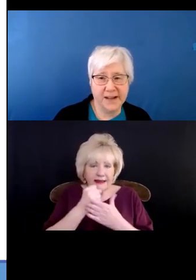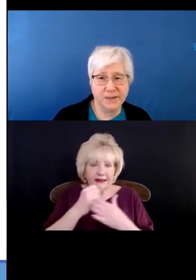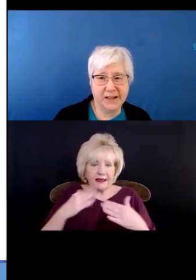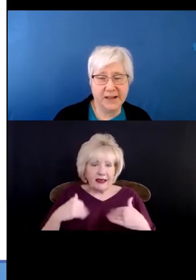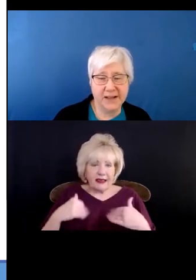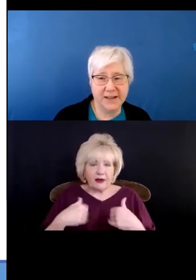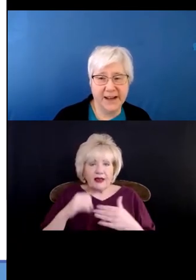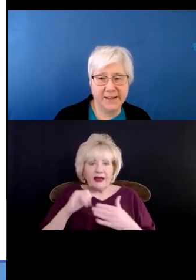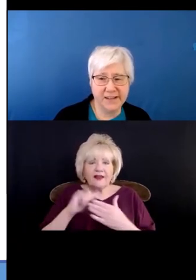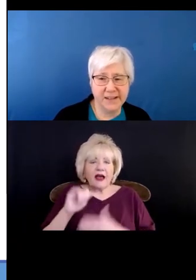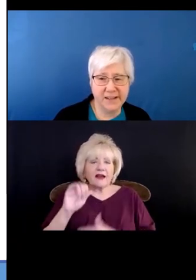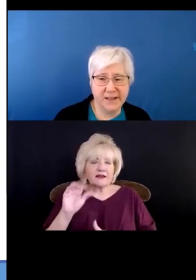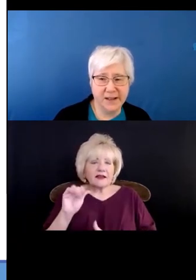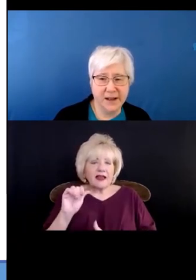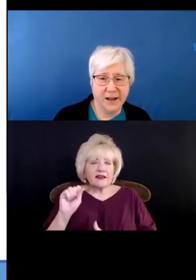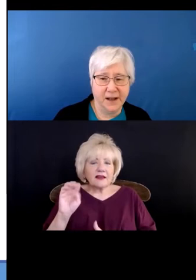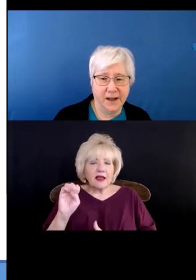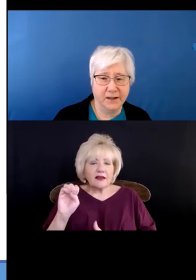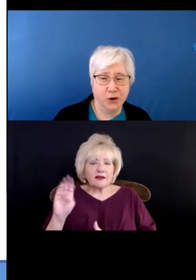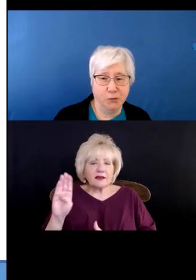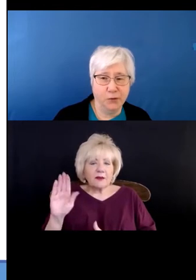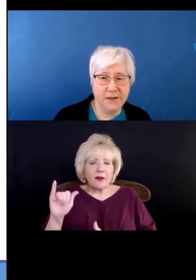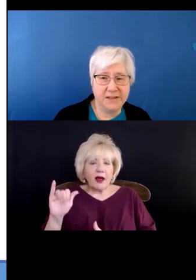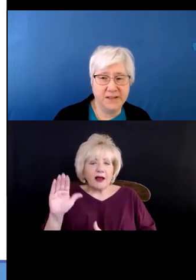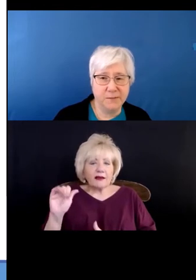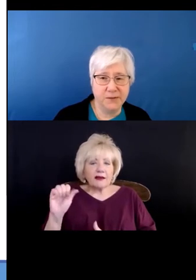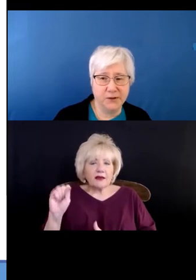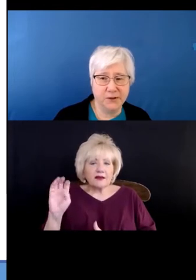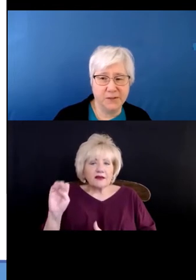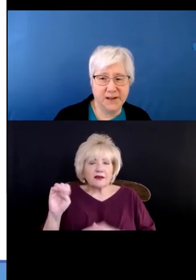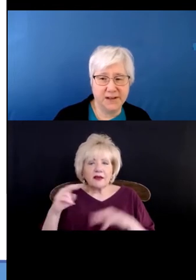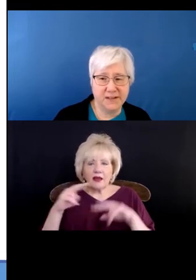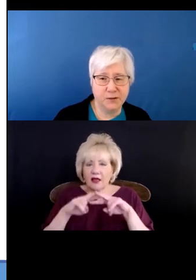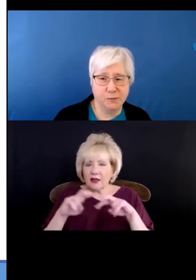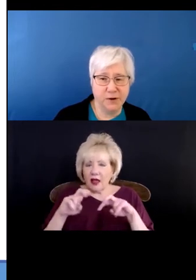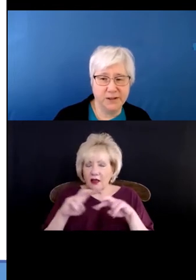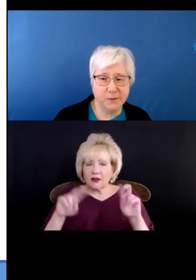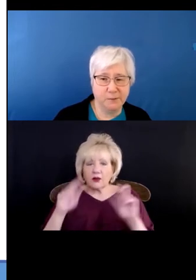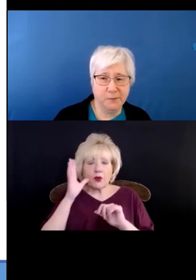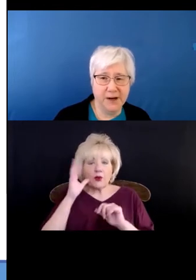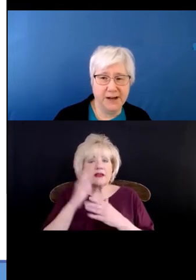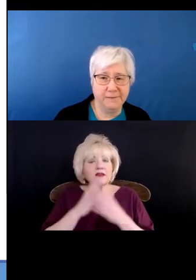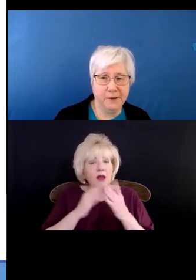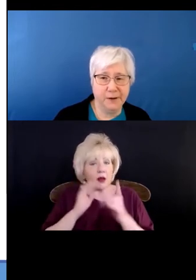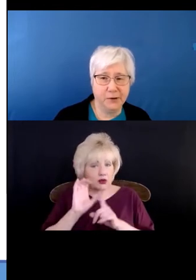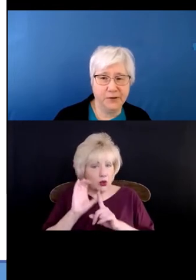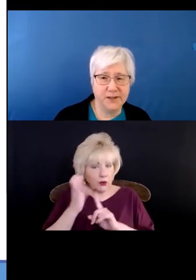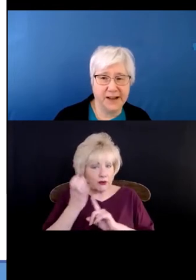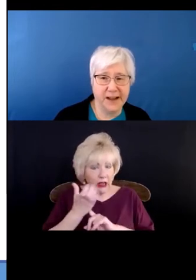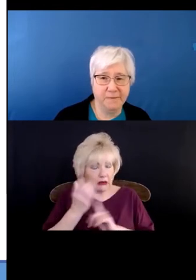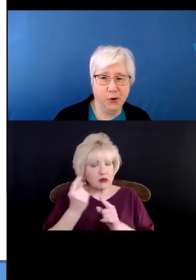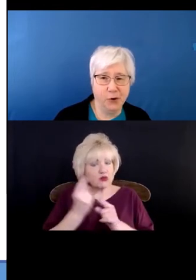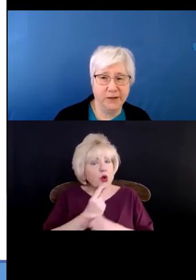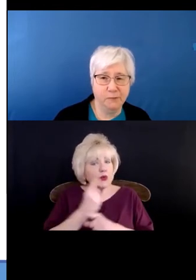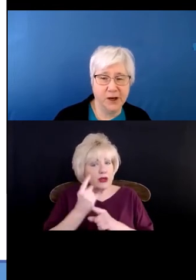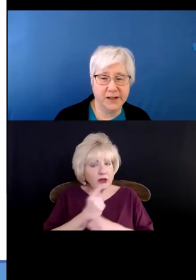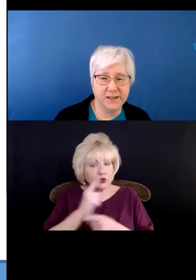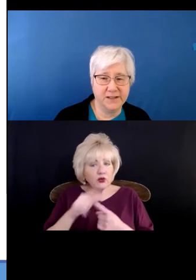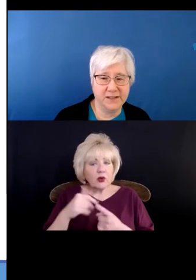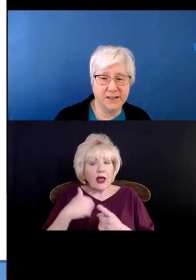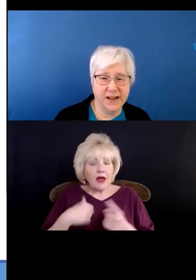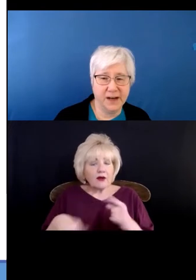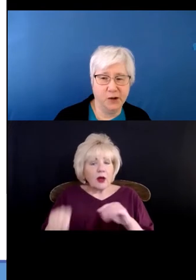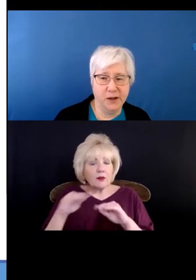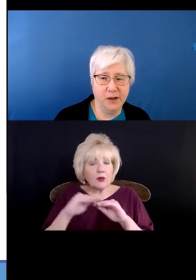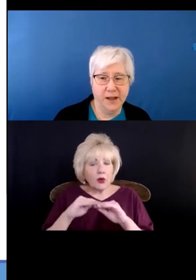that's a case by case analysis. There will be some circumstances where it's appropriate for a person to have more than one